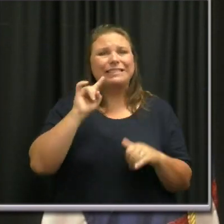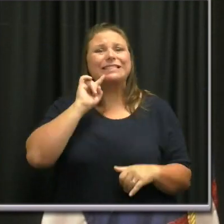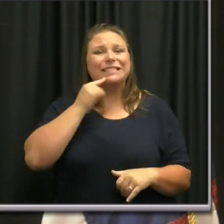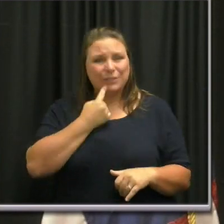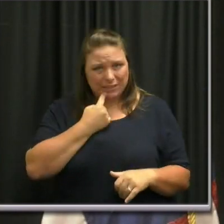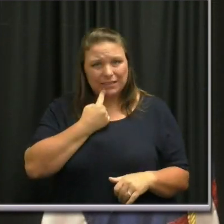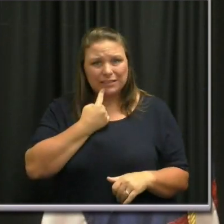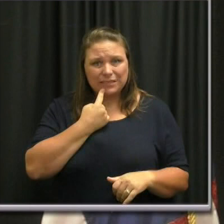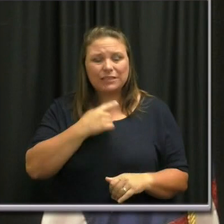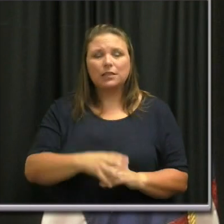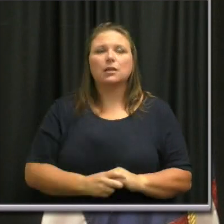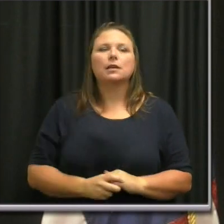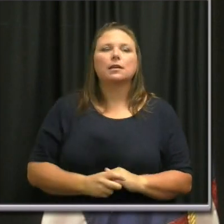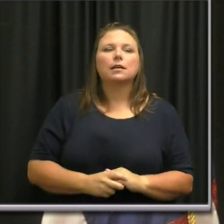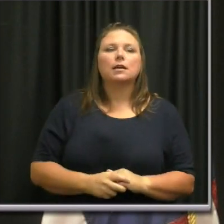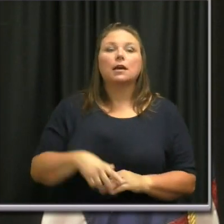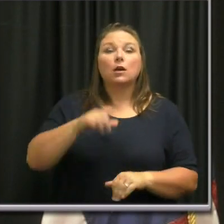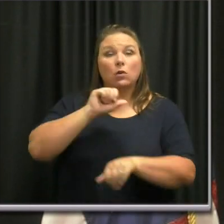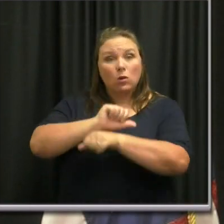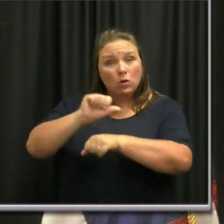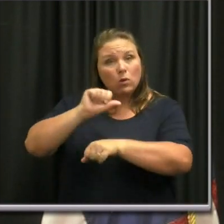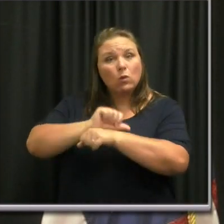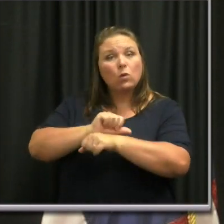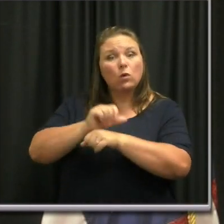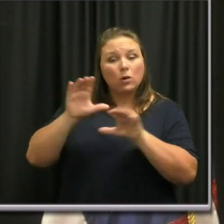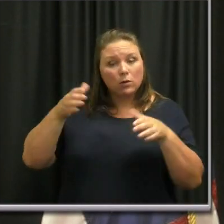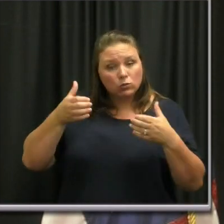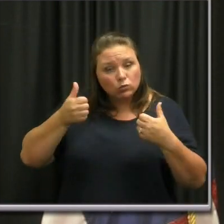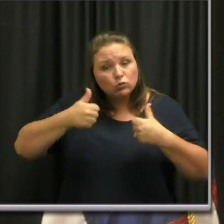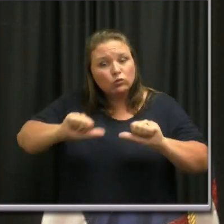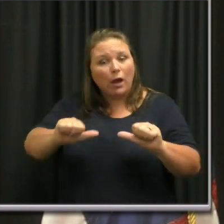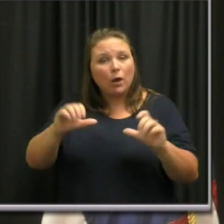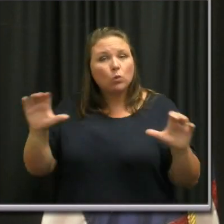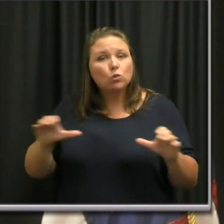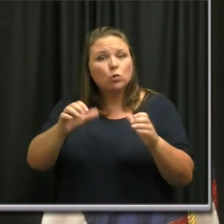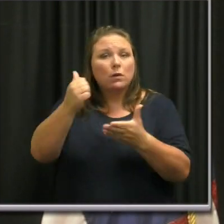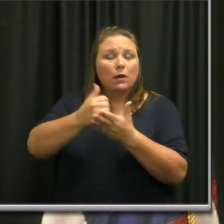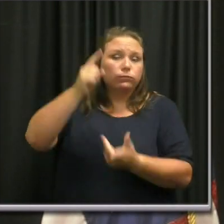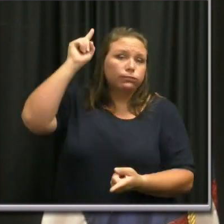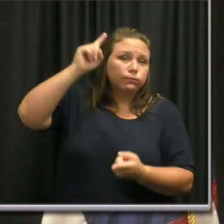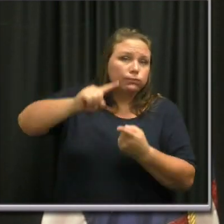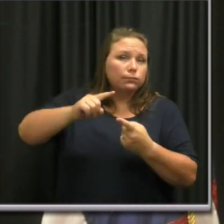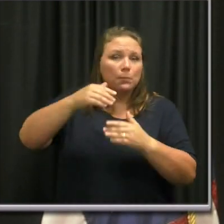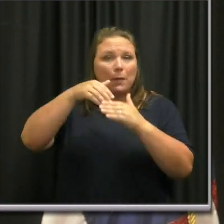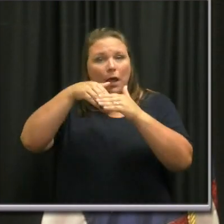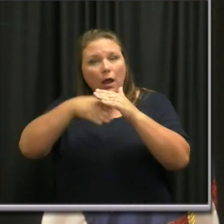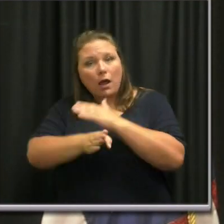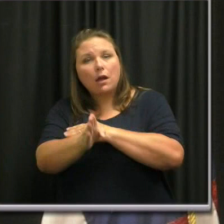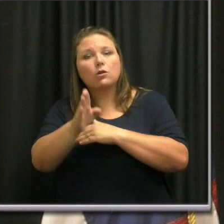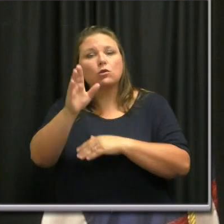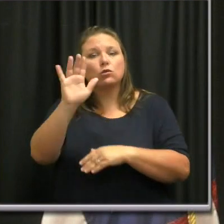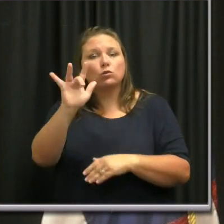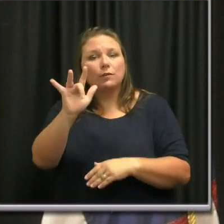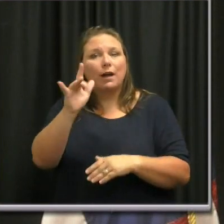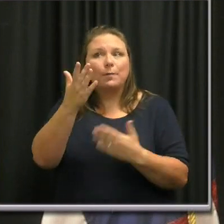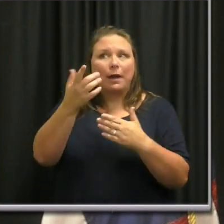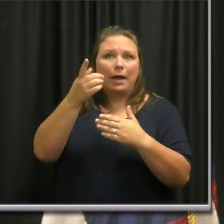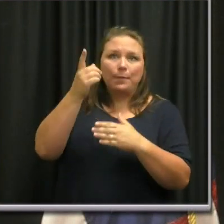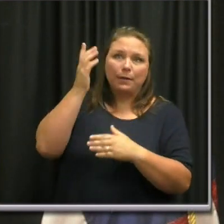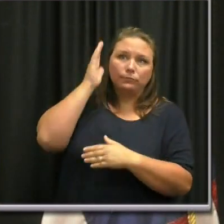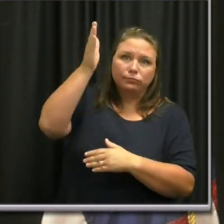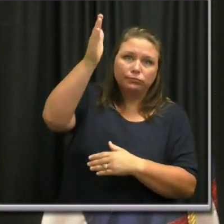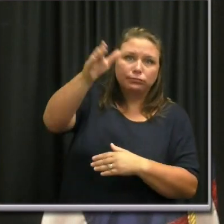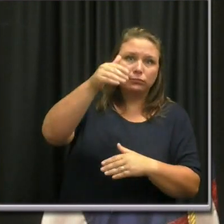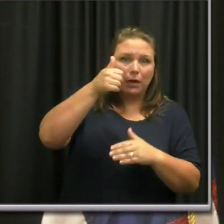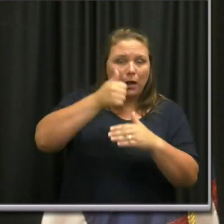situation. Now our efforts that we're doing, hopefully we'll bring that metric down below 25 and ideally one day below 10. But to say